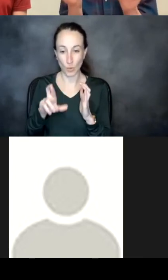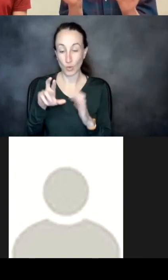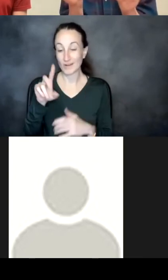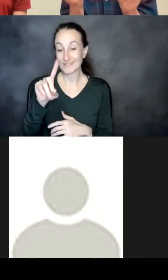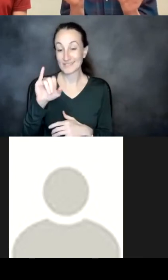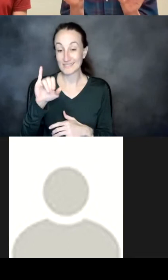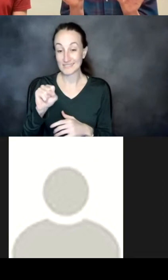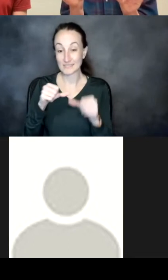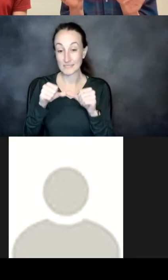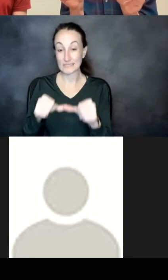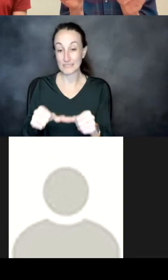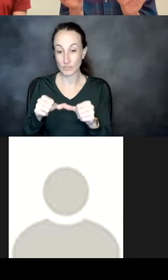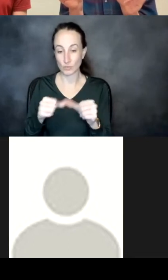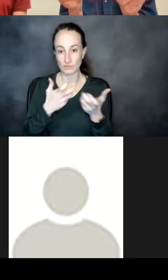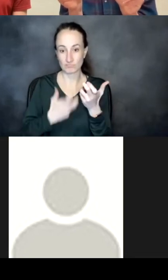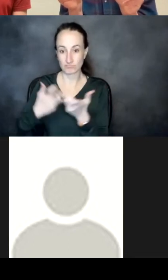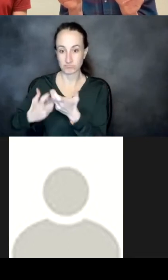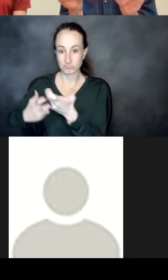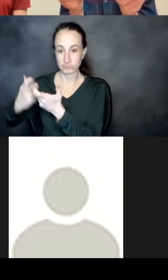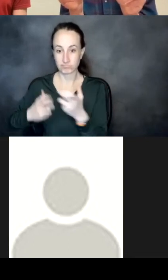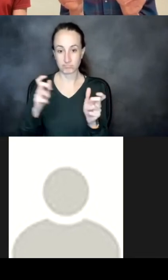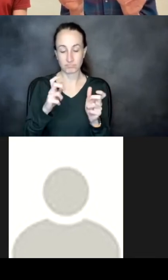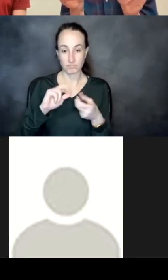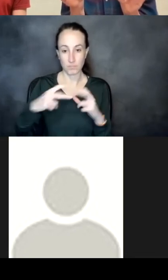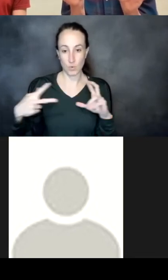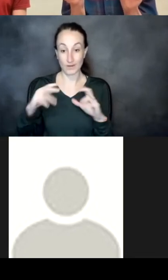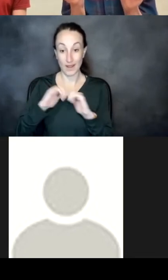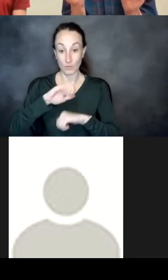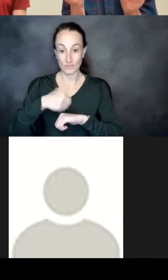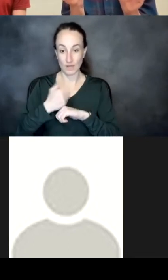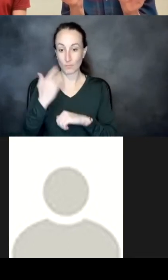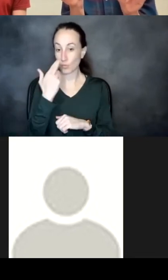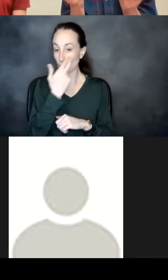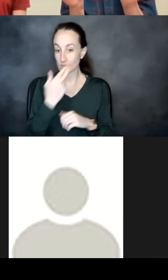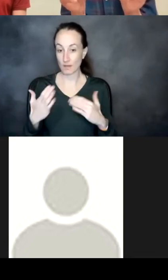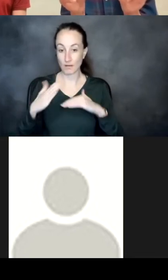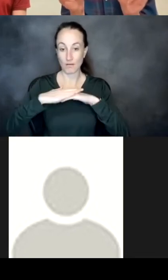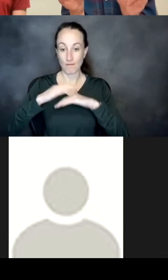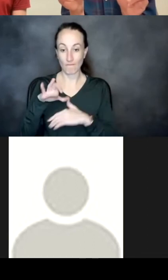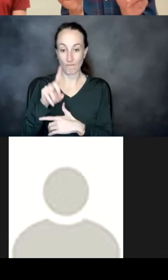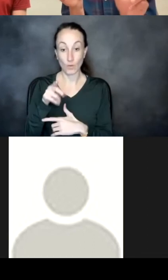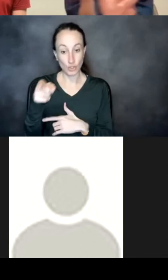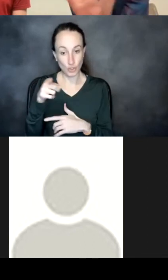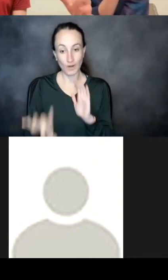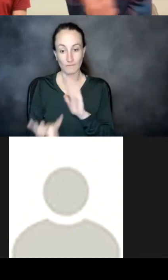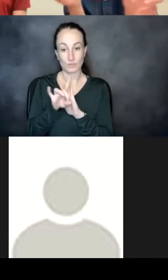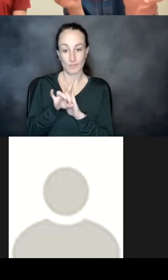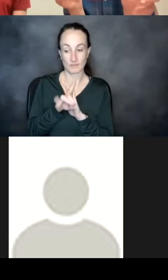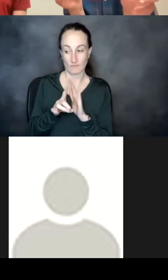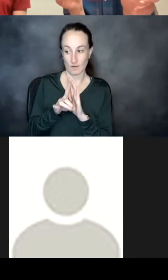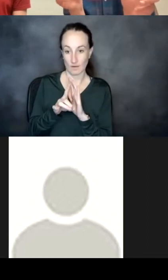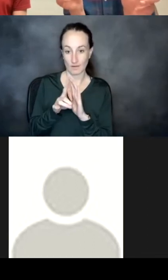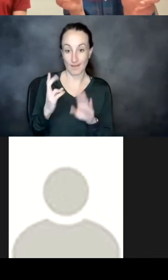to the way that this is set up in the architecture of rosetta fold is that you have to specify you actually have to choose as a user which